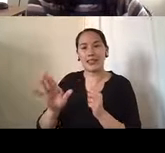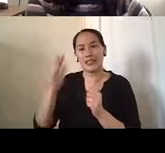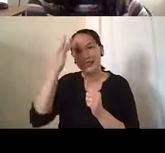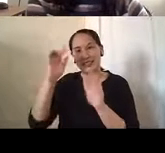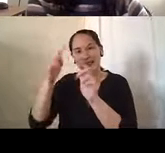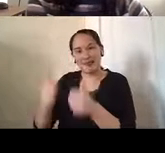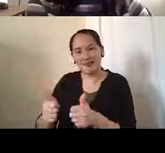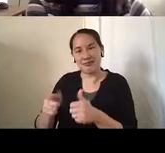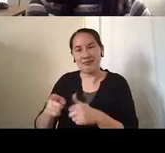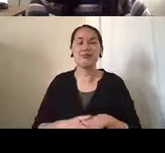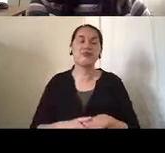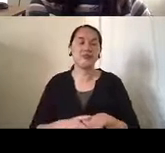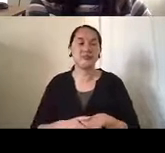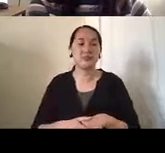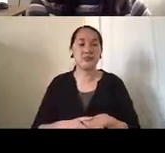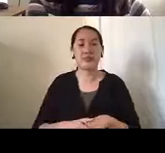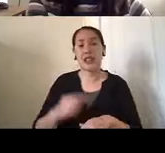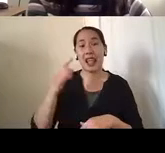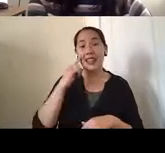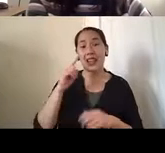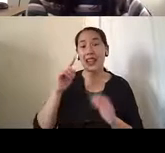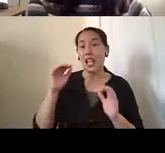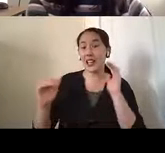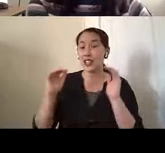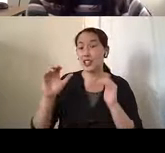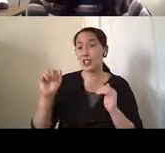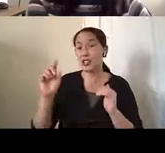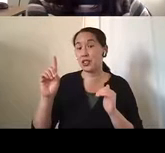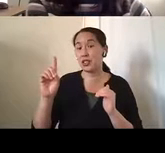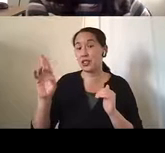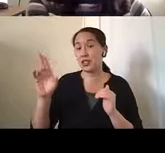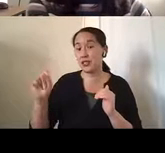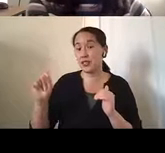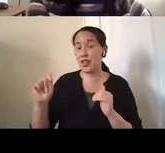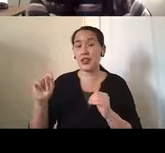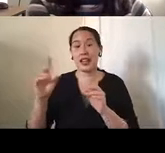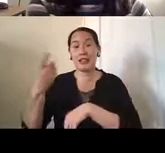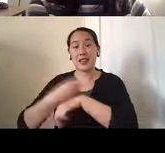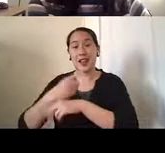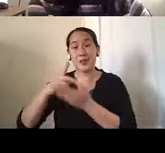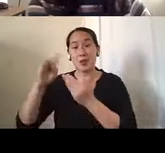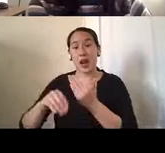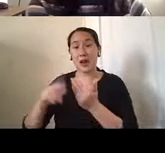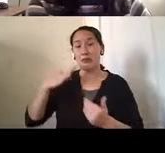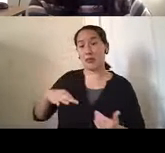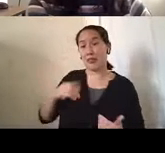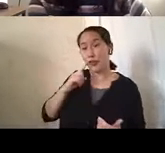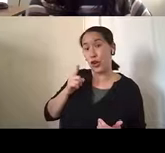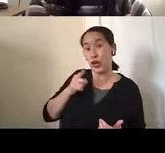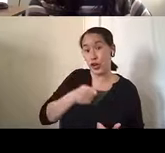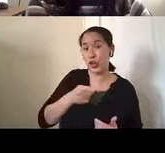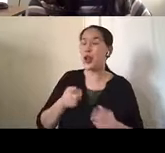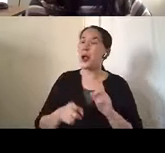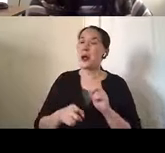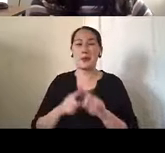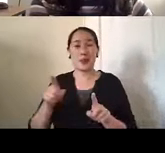program would have been really beneficial and she did explore this option, but there were no programs in her area that could manage